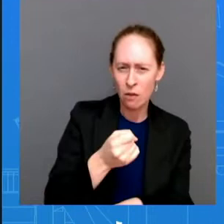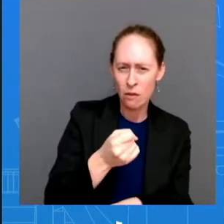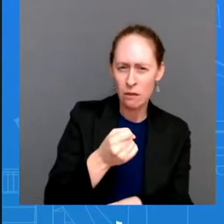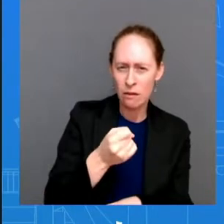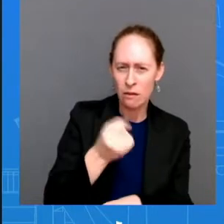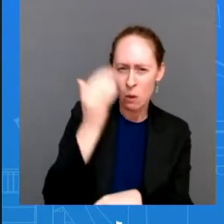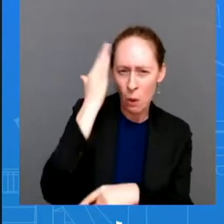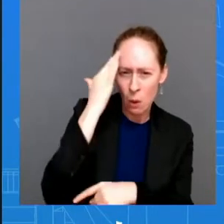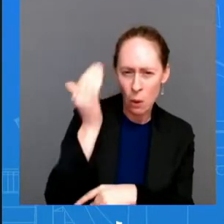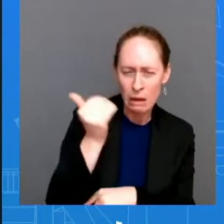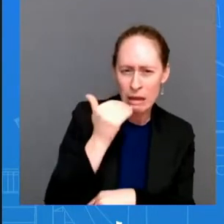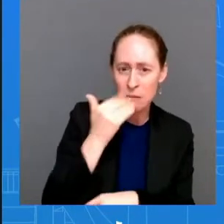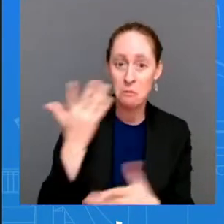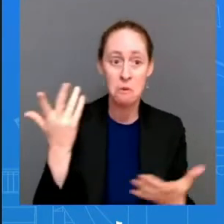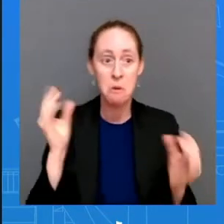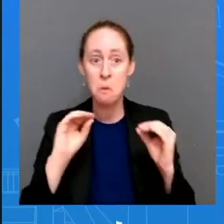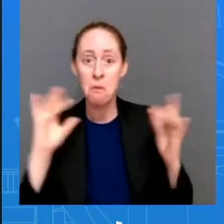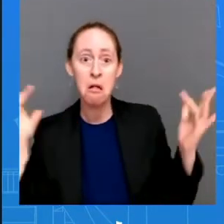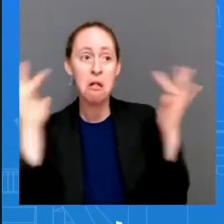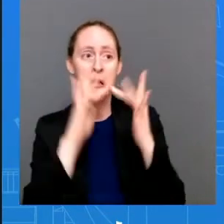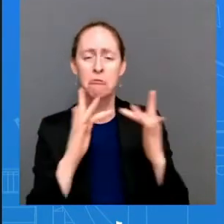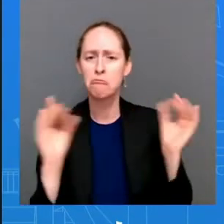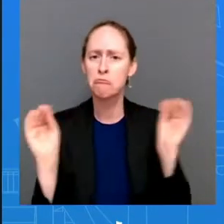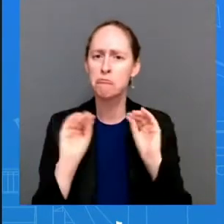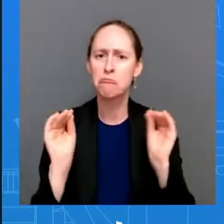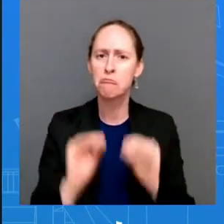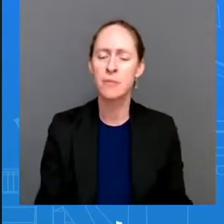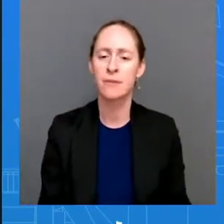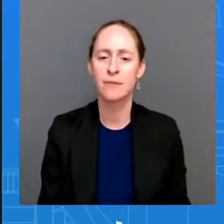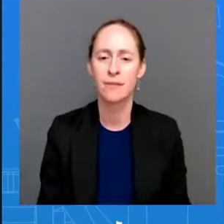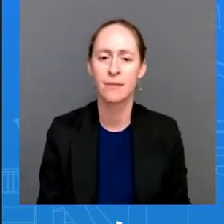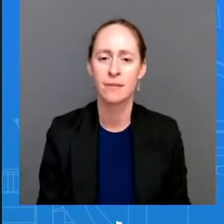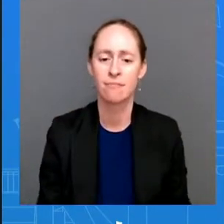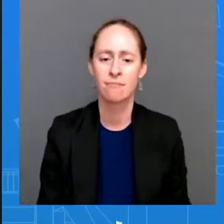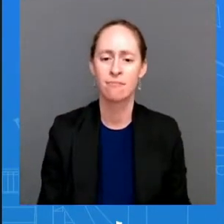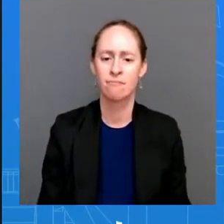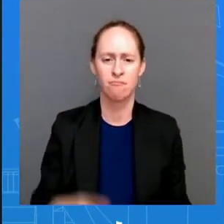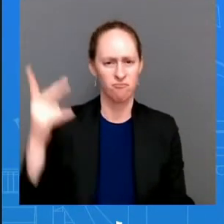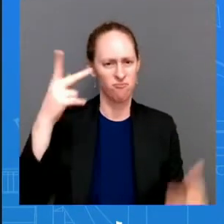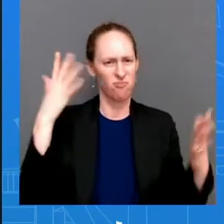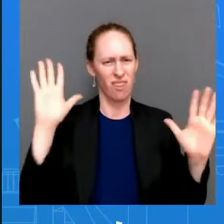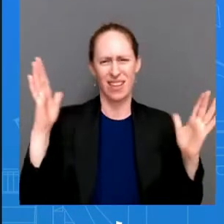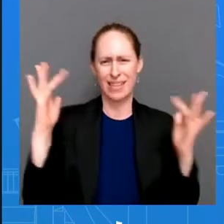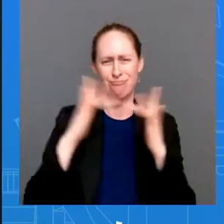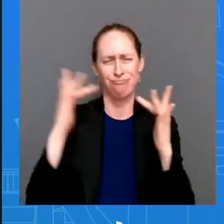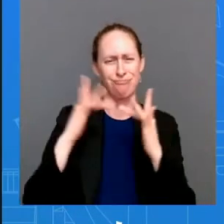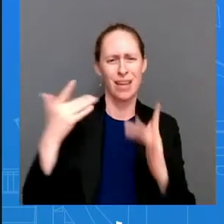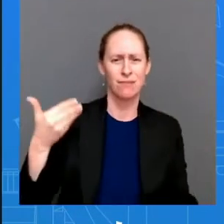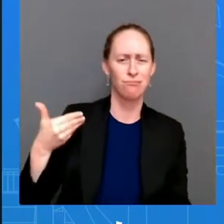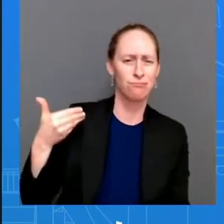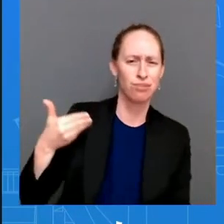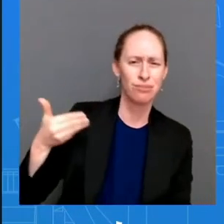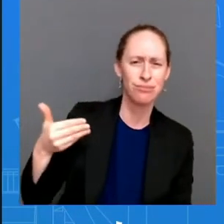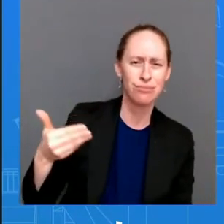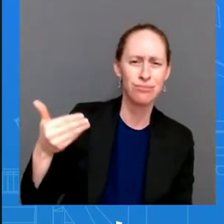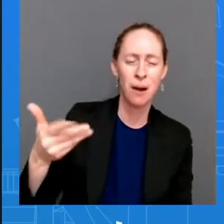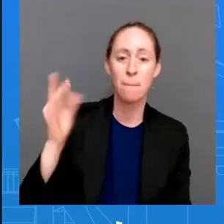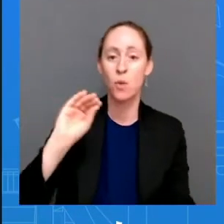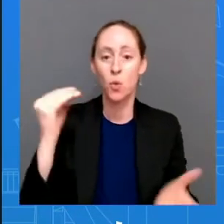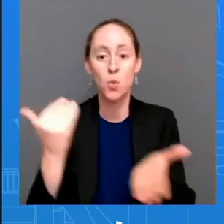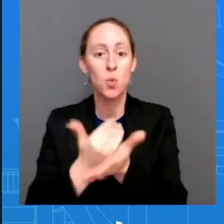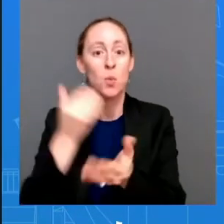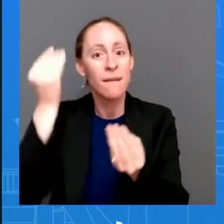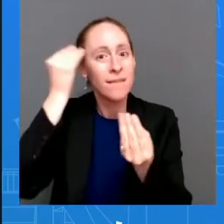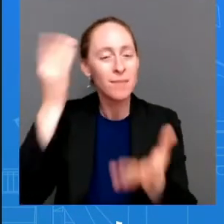they have a relationship they talk pretty regularly don't have anything again specifically to read out this time the g7 just